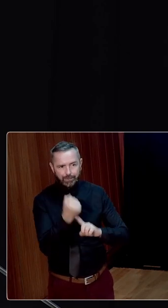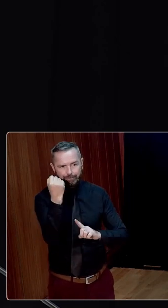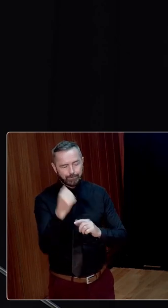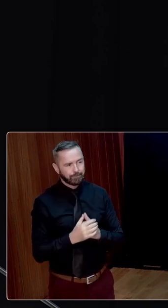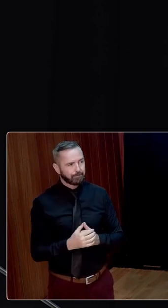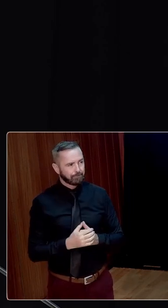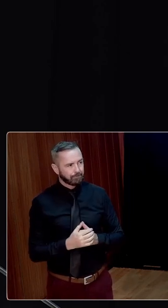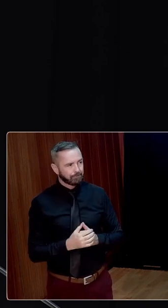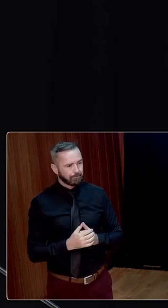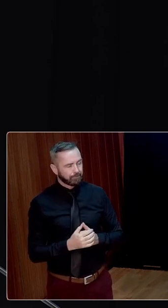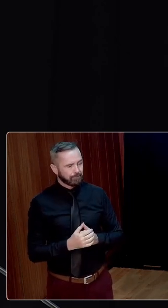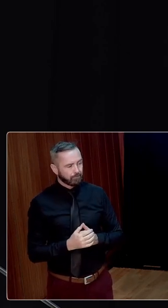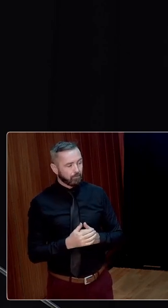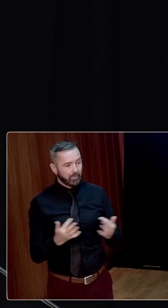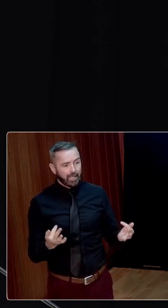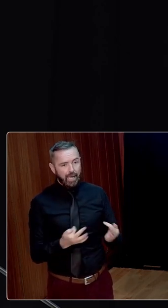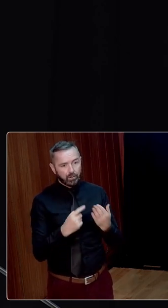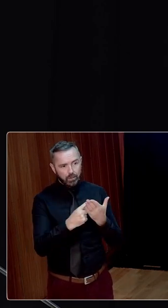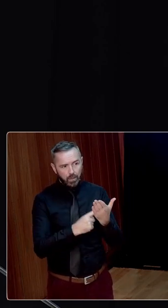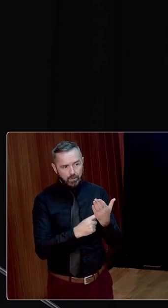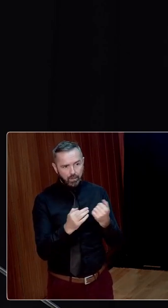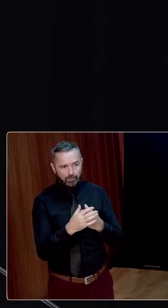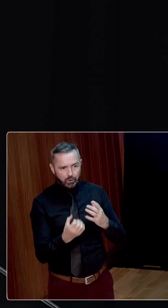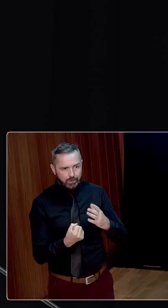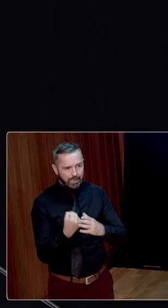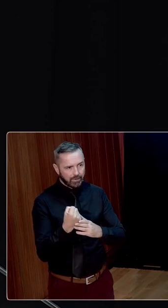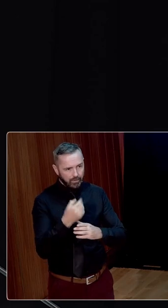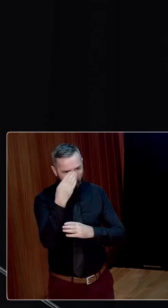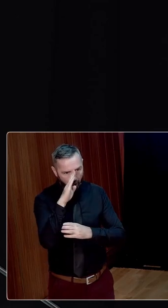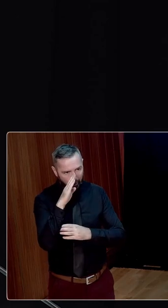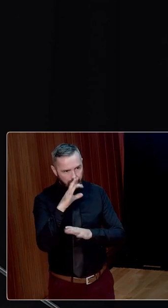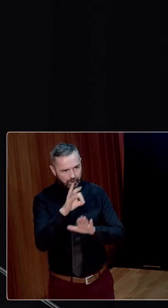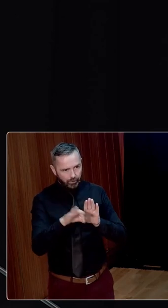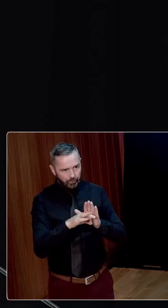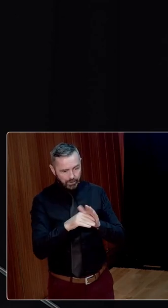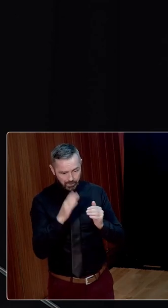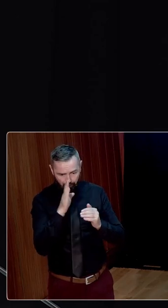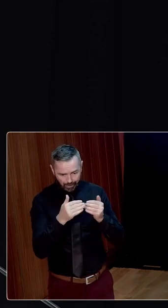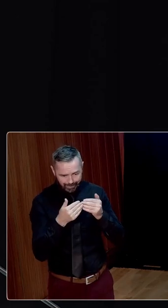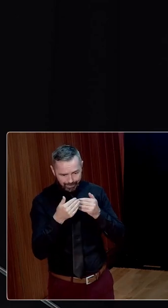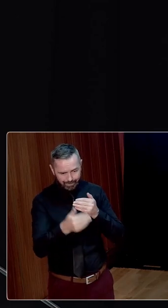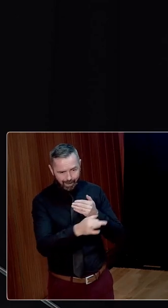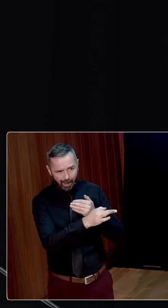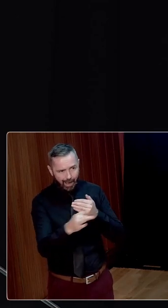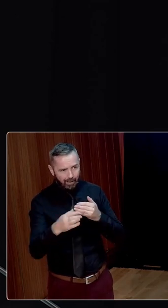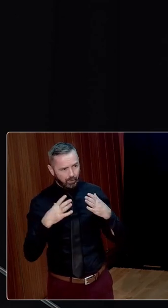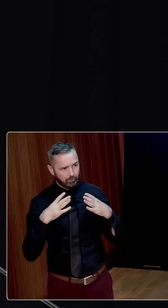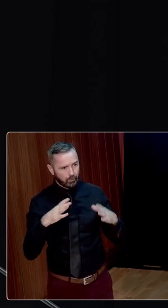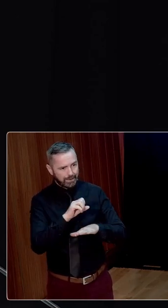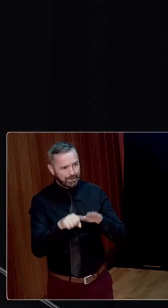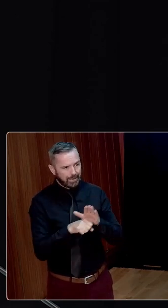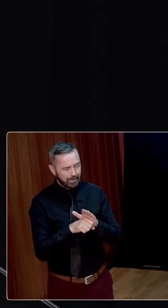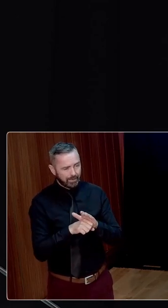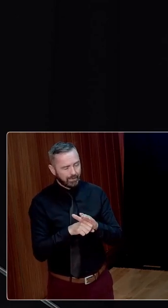The agricultural policies of successive Irish governments in the years immediately after the establishment of the Irish Free State.